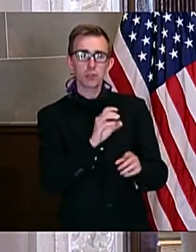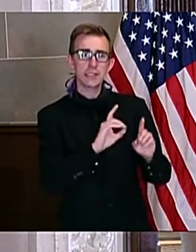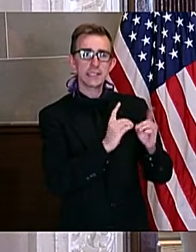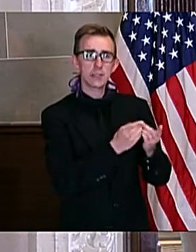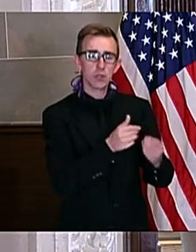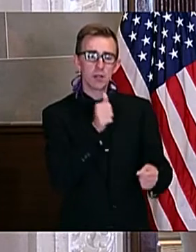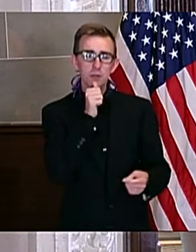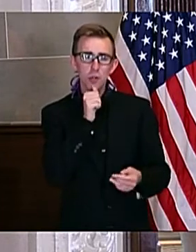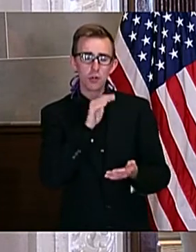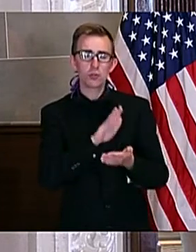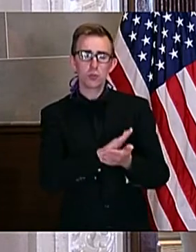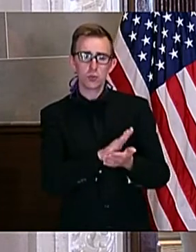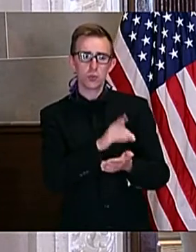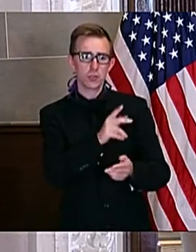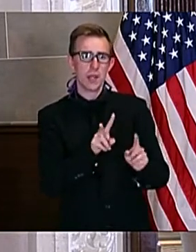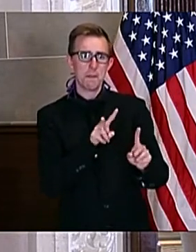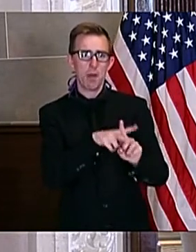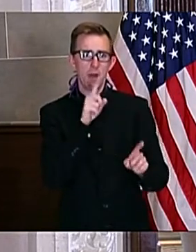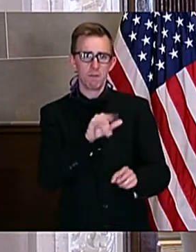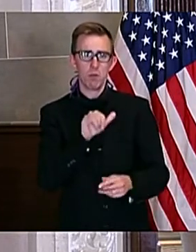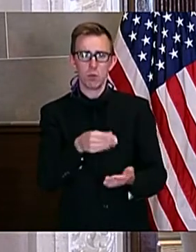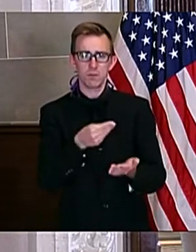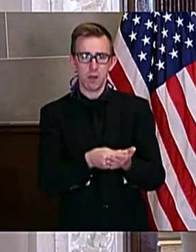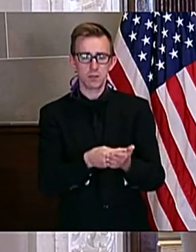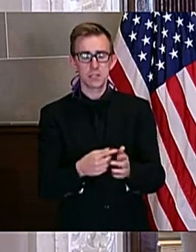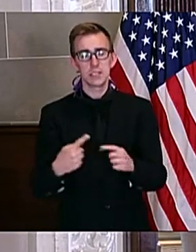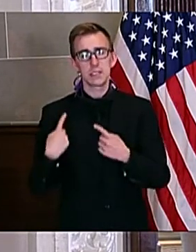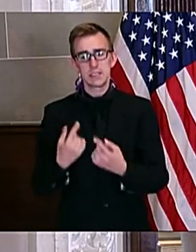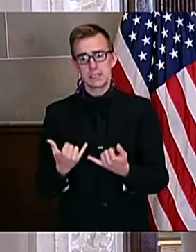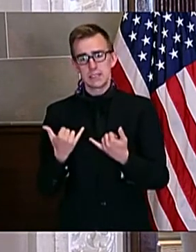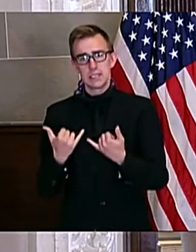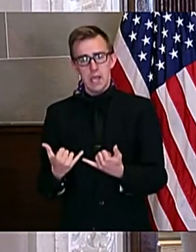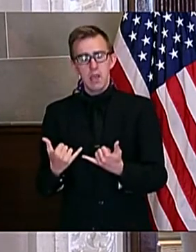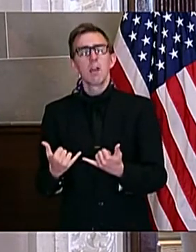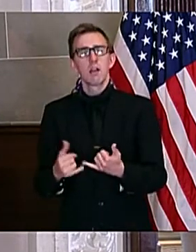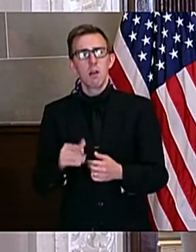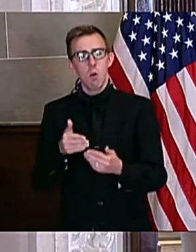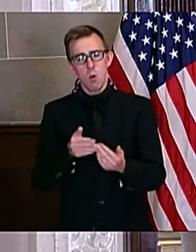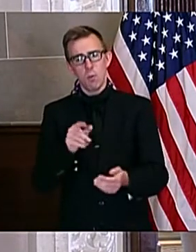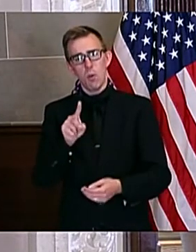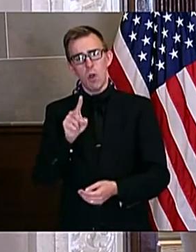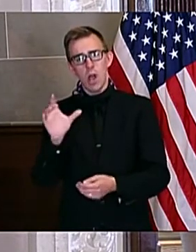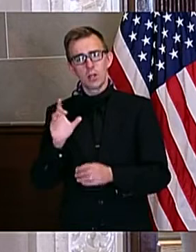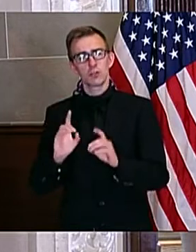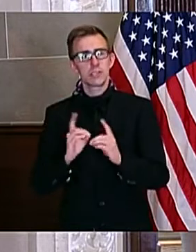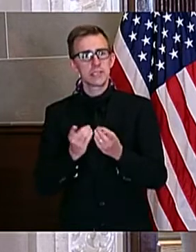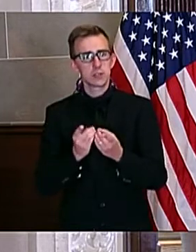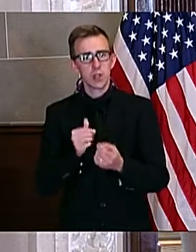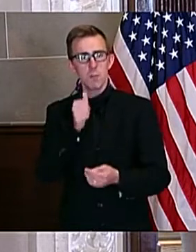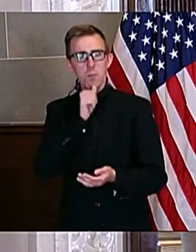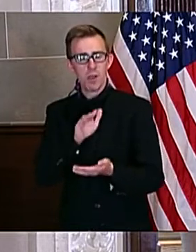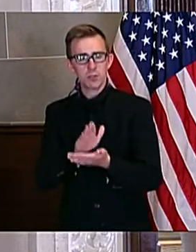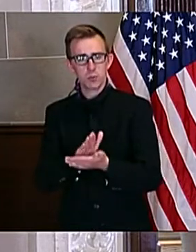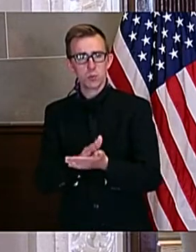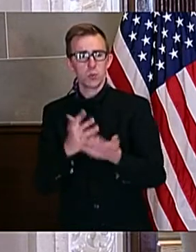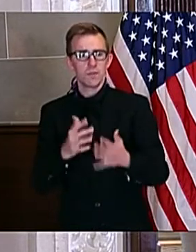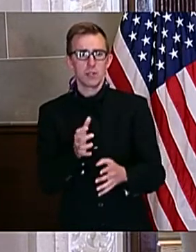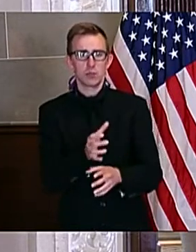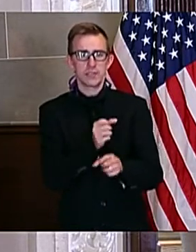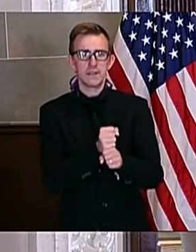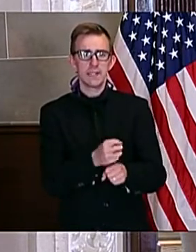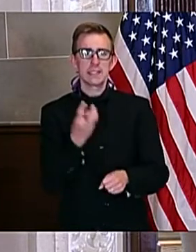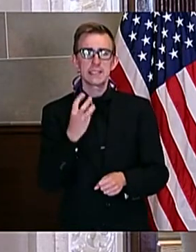schools have applied for these funds, and as of today, nearly 100 districts and charters have received about